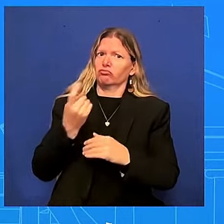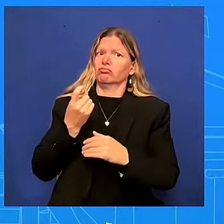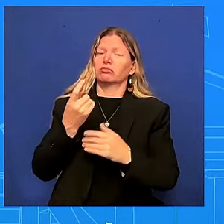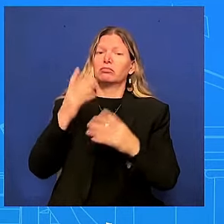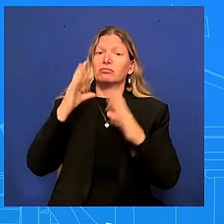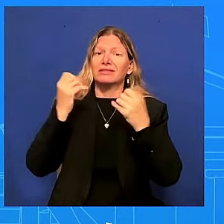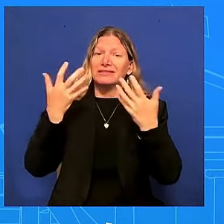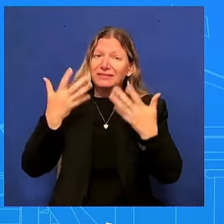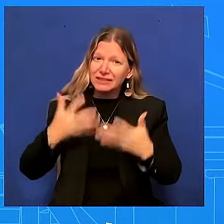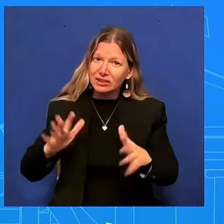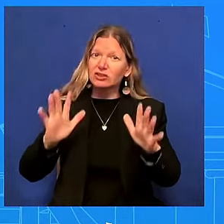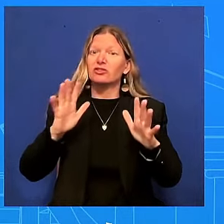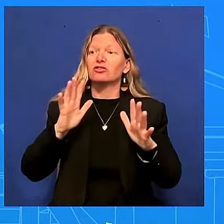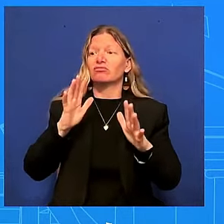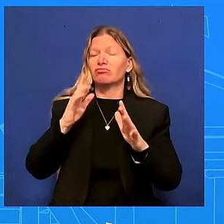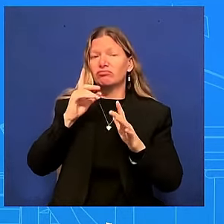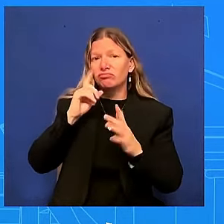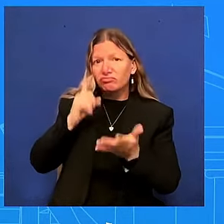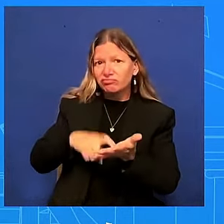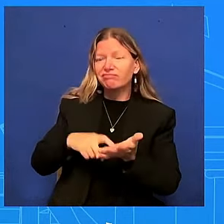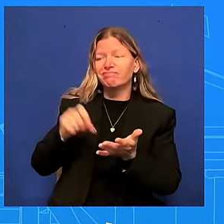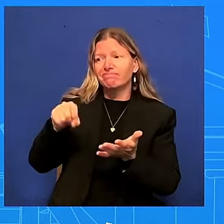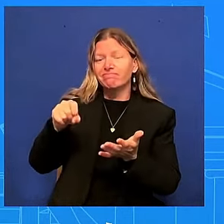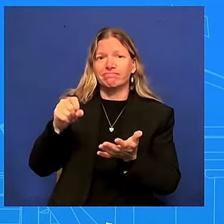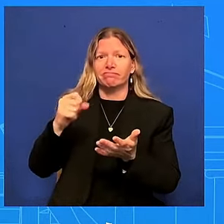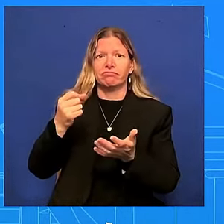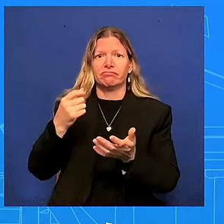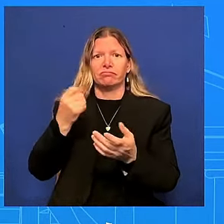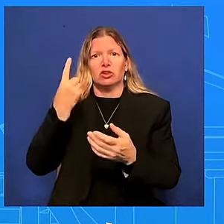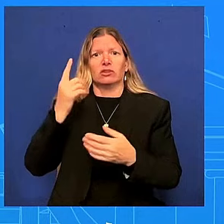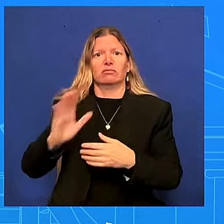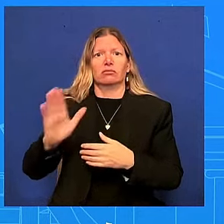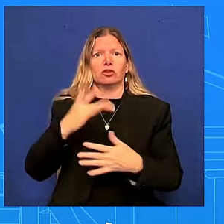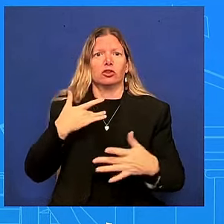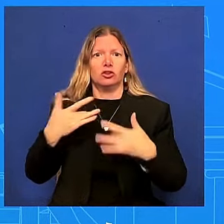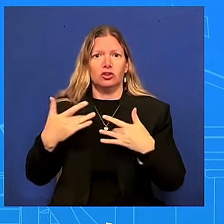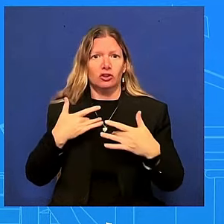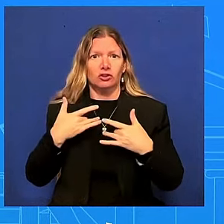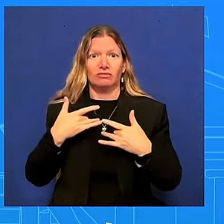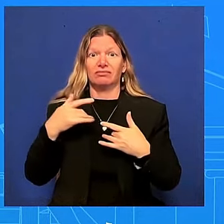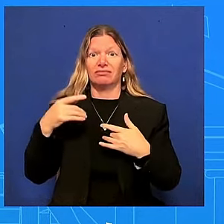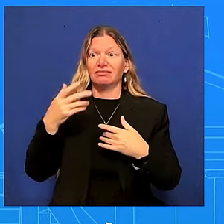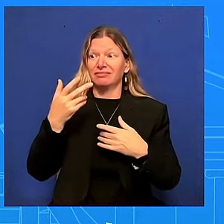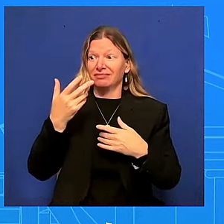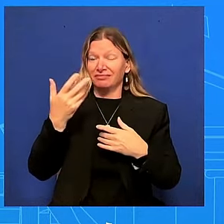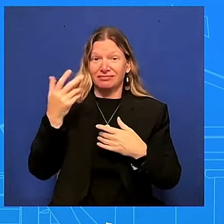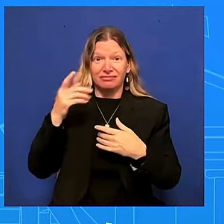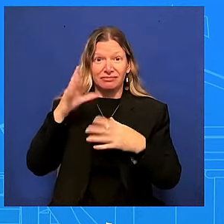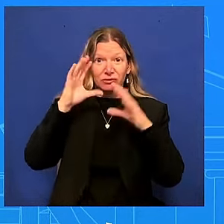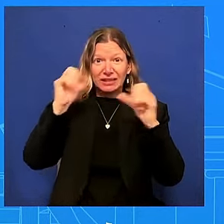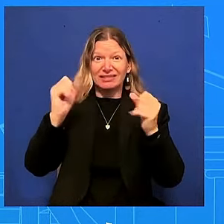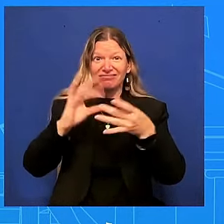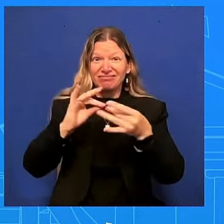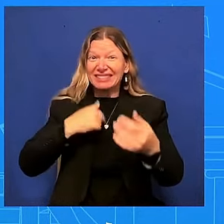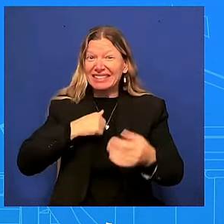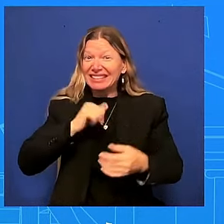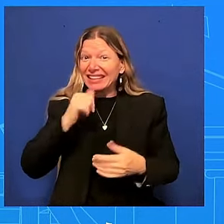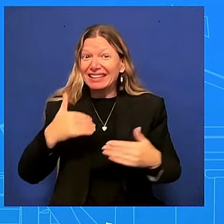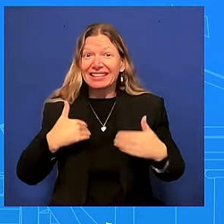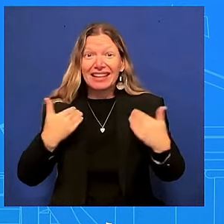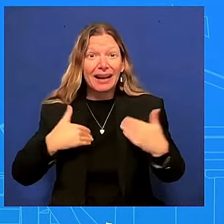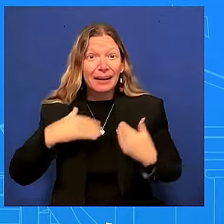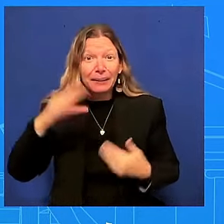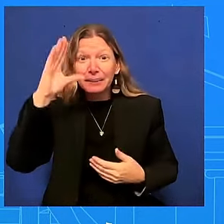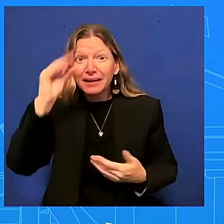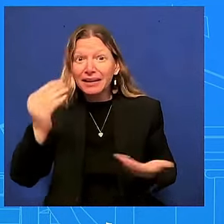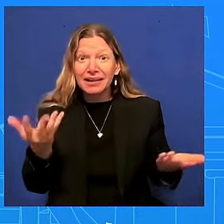i am not a young man i'm not as a smooth uh a smooth talker as i used to be i don't walk as easily as i used to